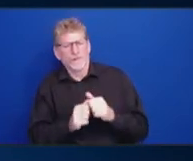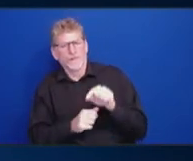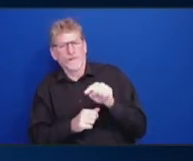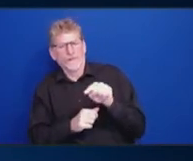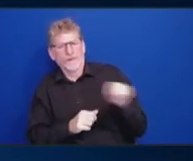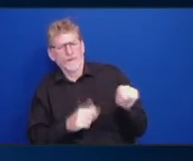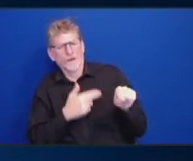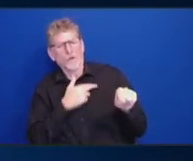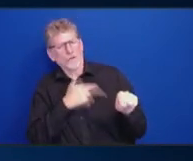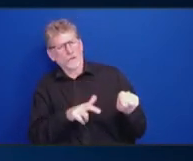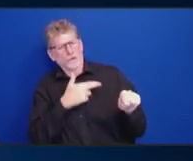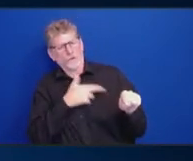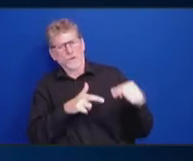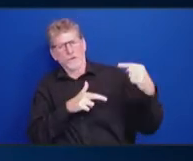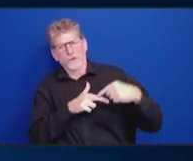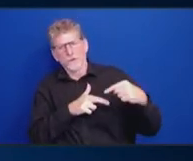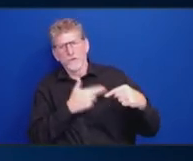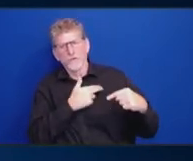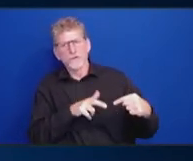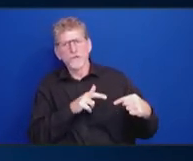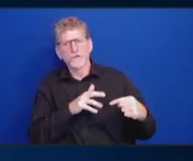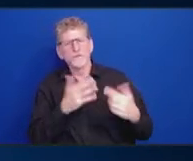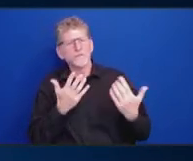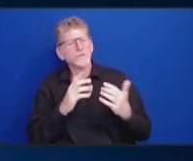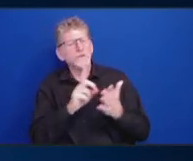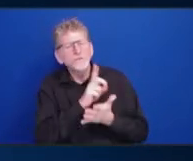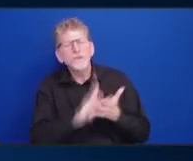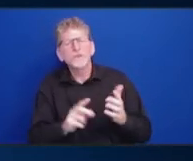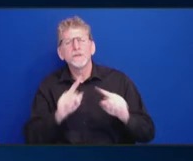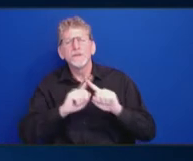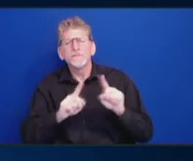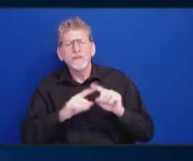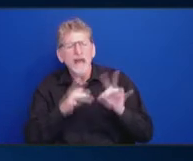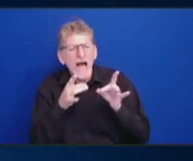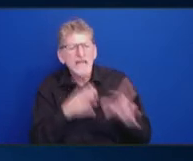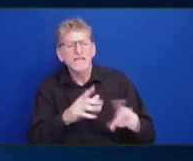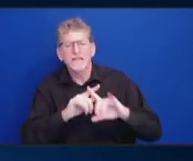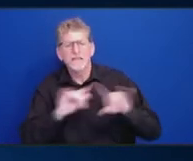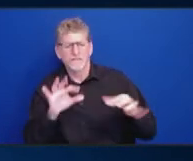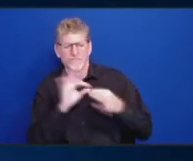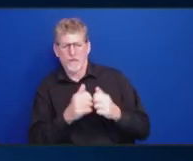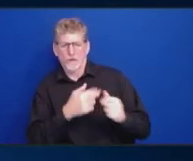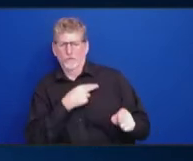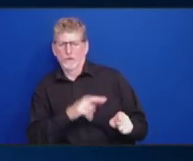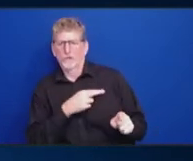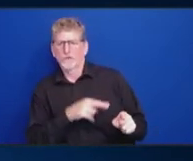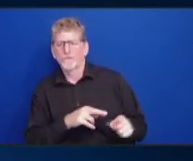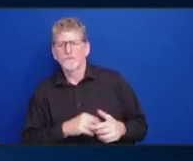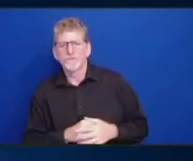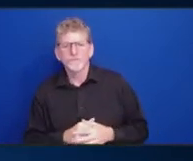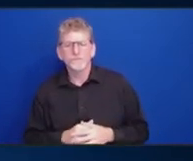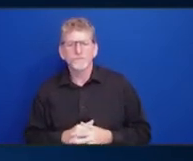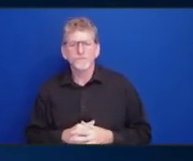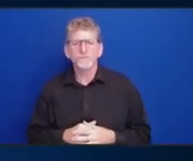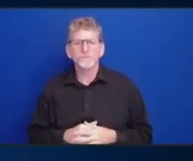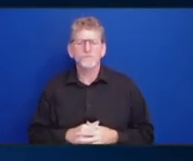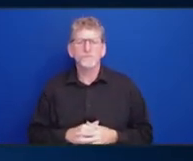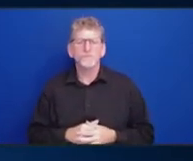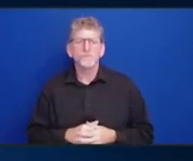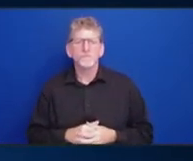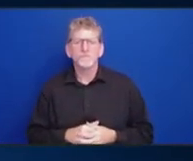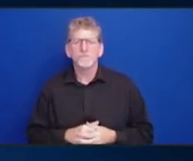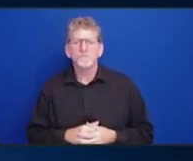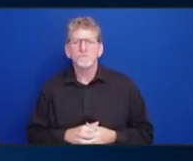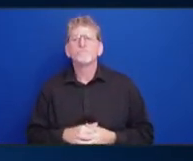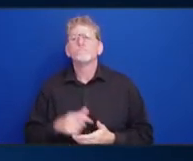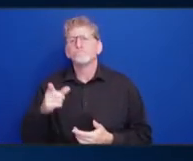Yeah, that is a very good point. And I think, as we do the